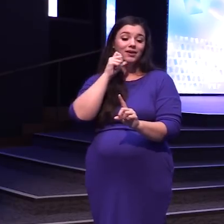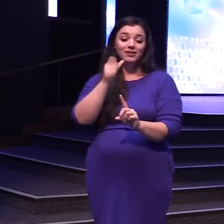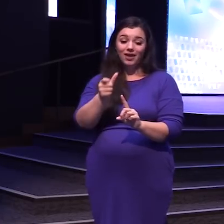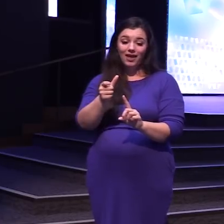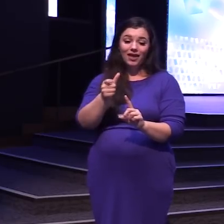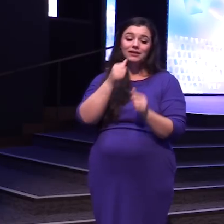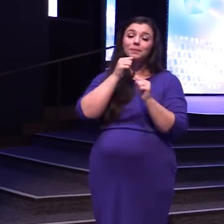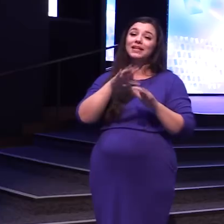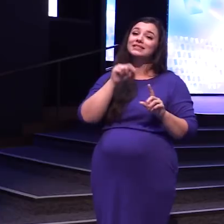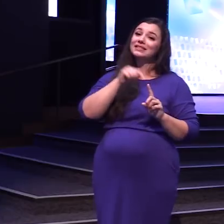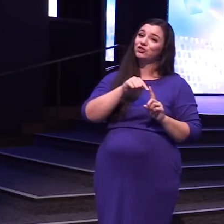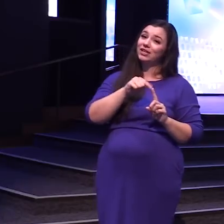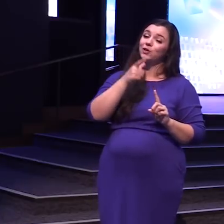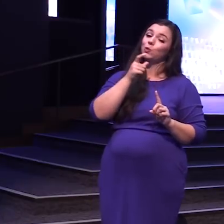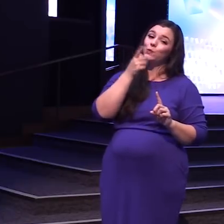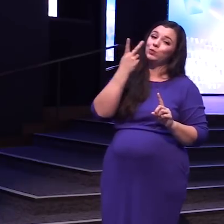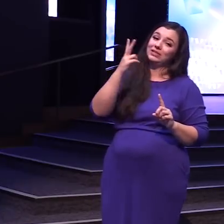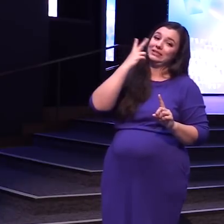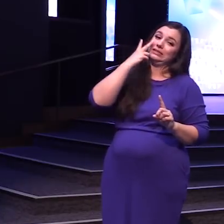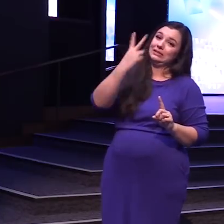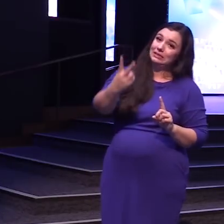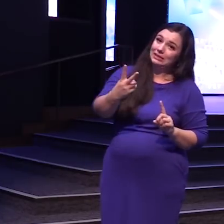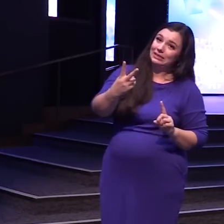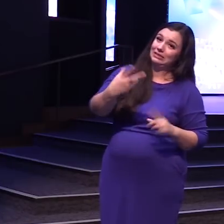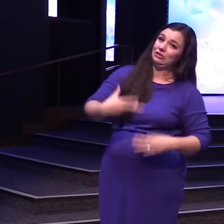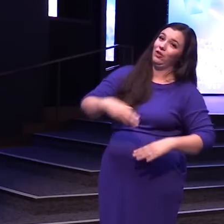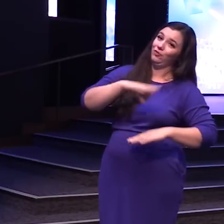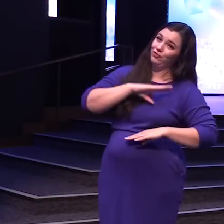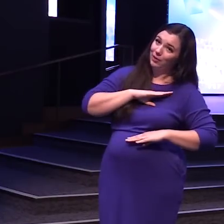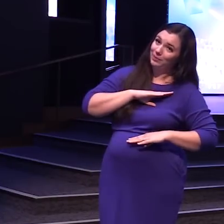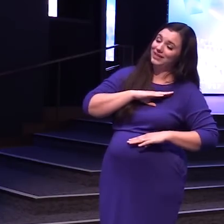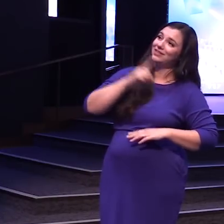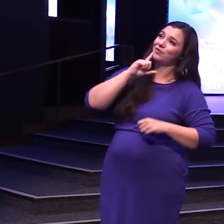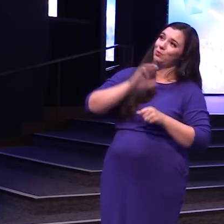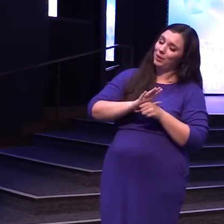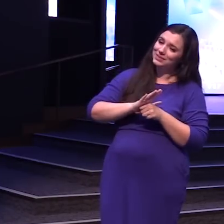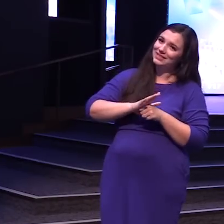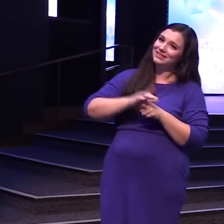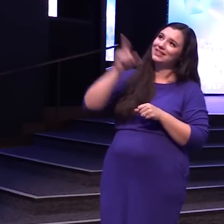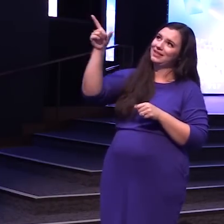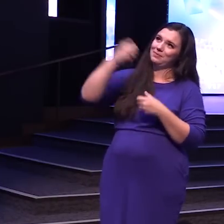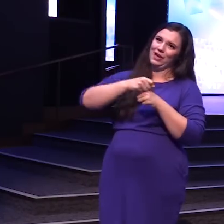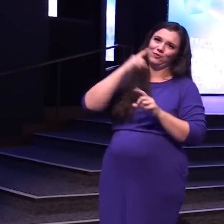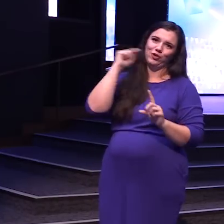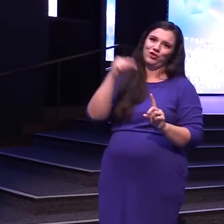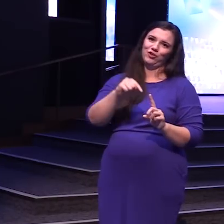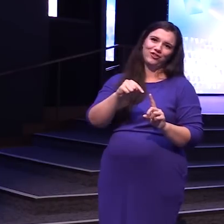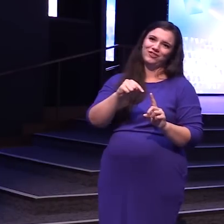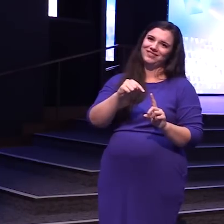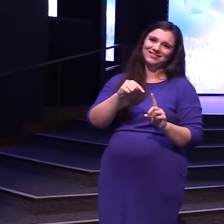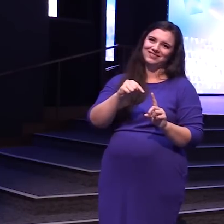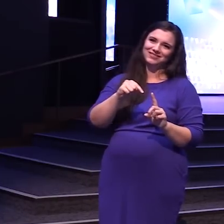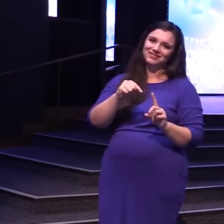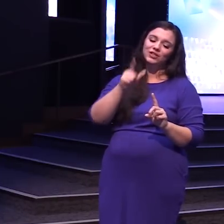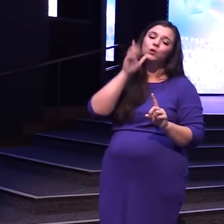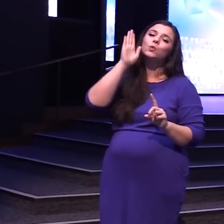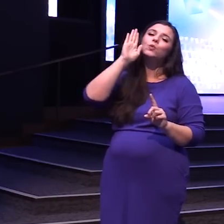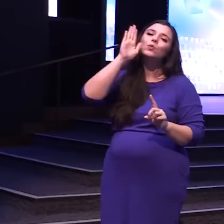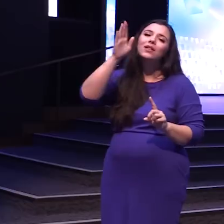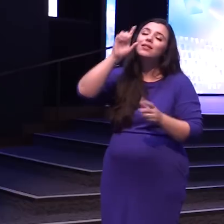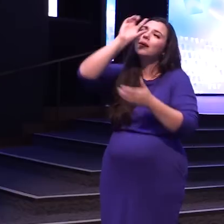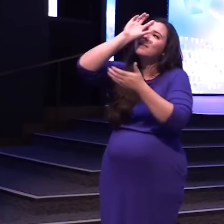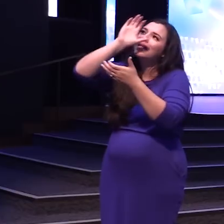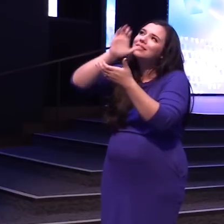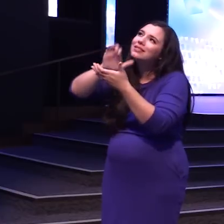Blessed is she Who has seen The fulfillment Of the promises He's made to her Who has